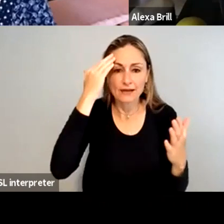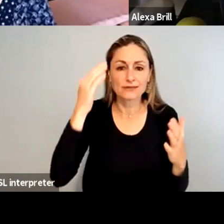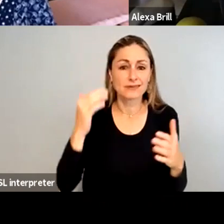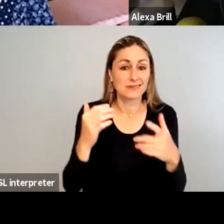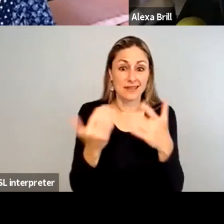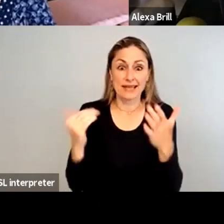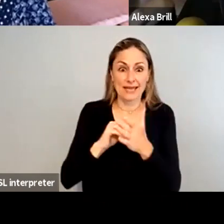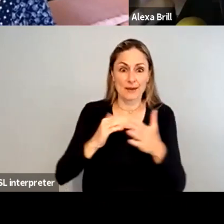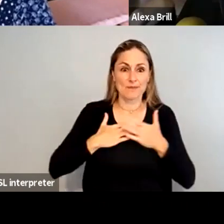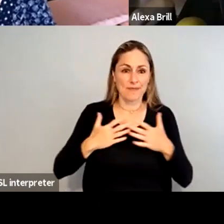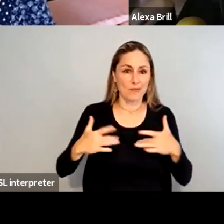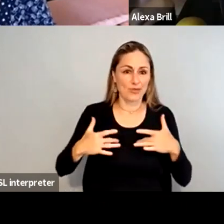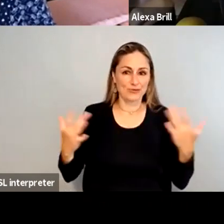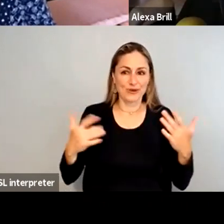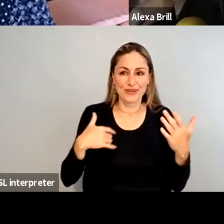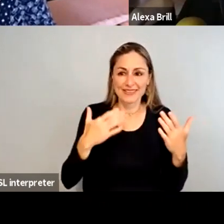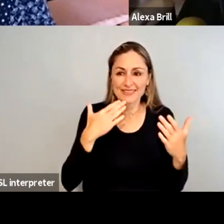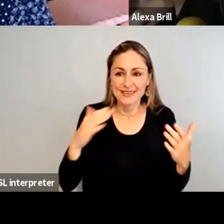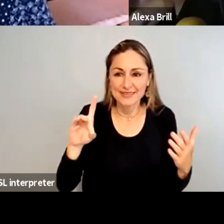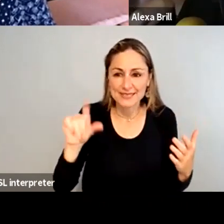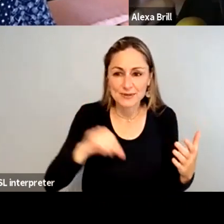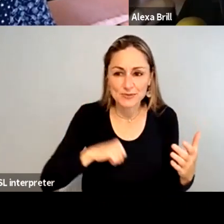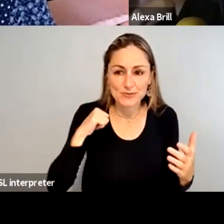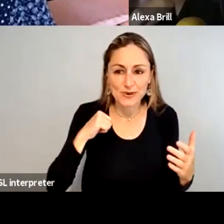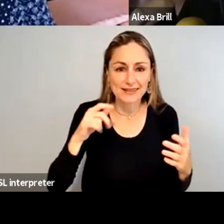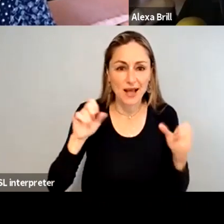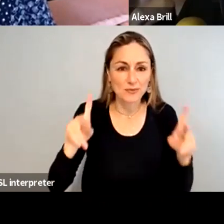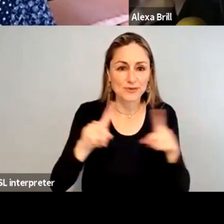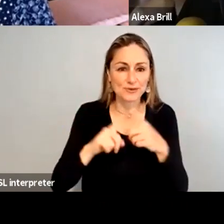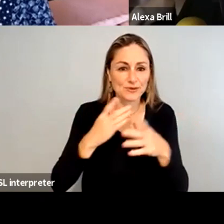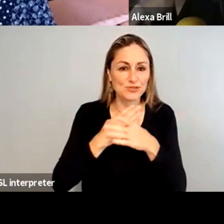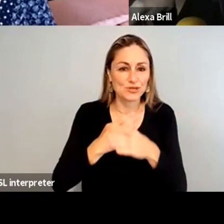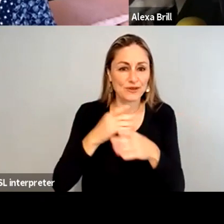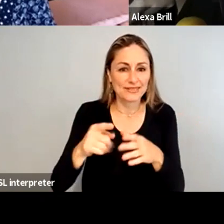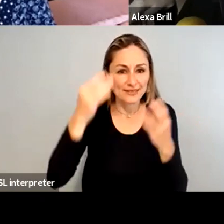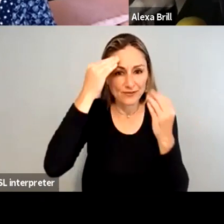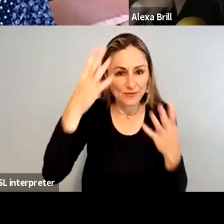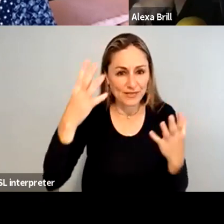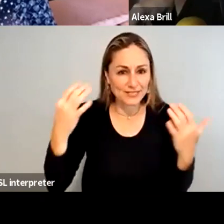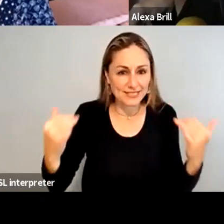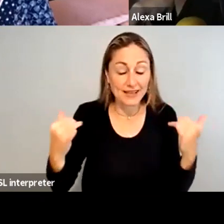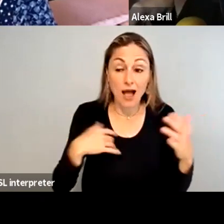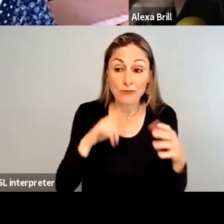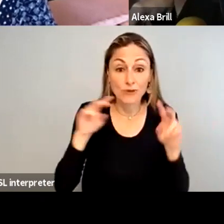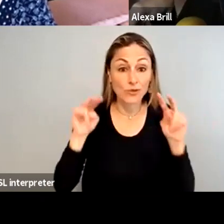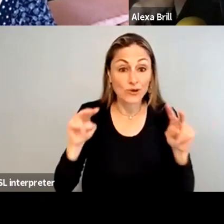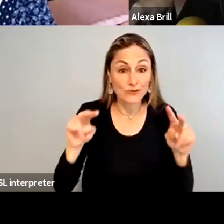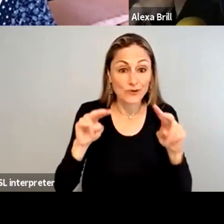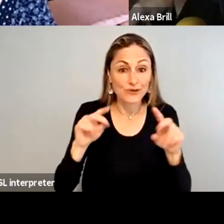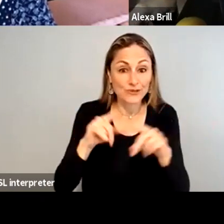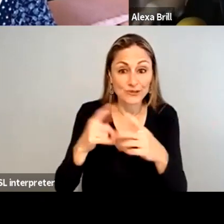for giving us the opportunity to share this information here today. And I look forward to hearing from many of you.